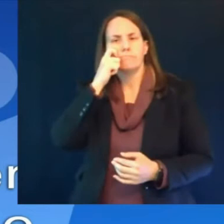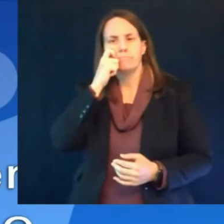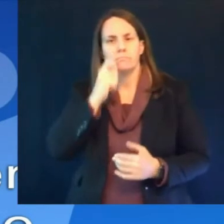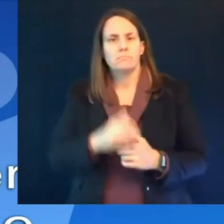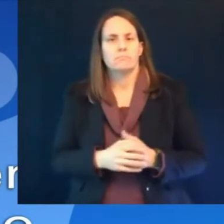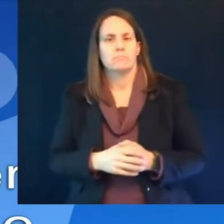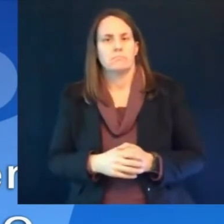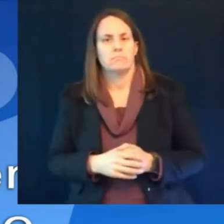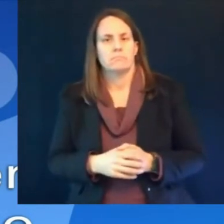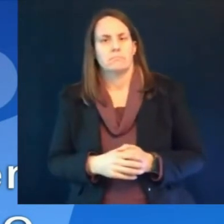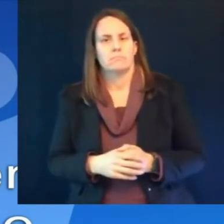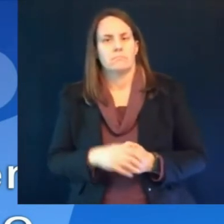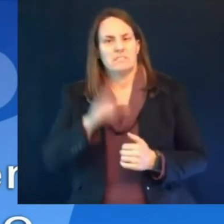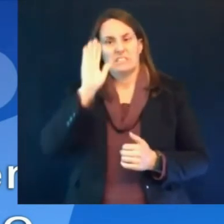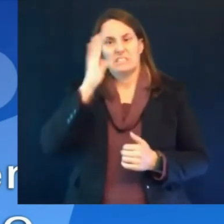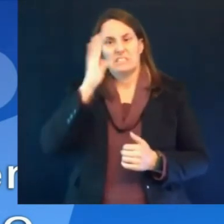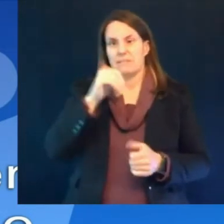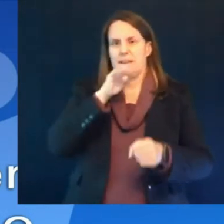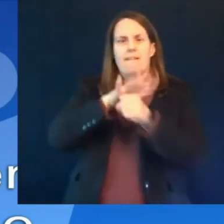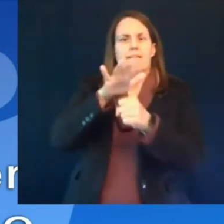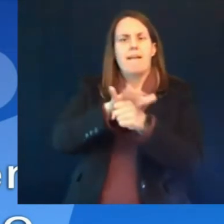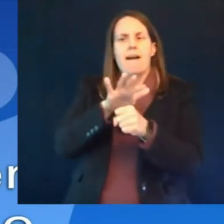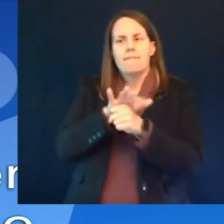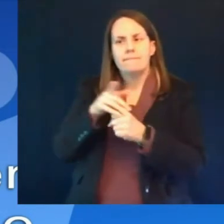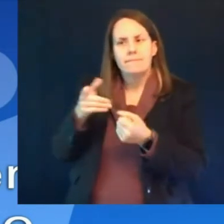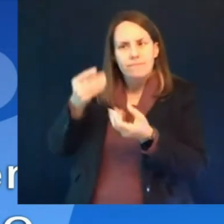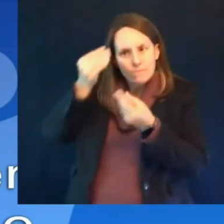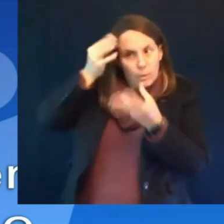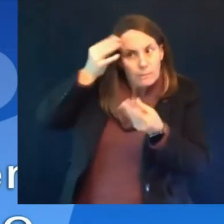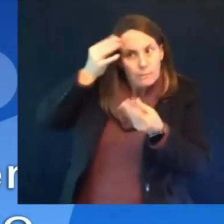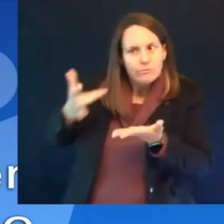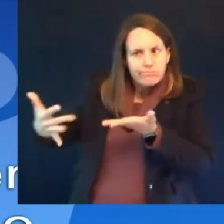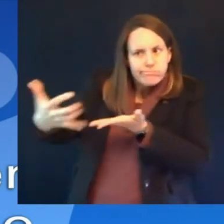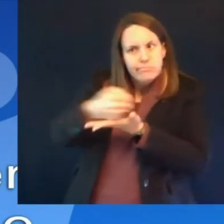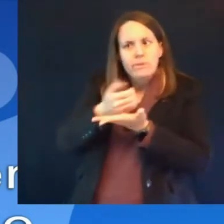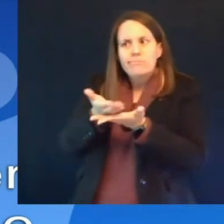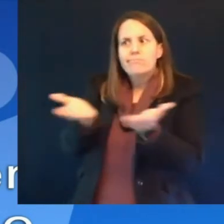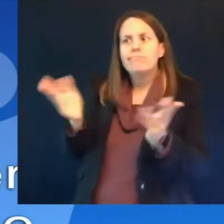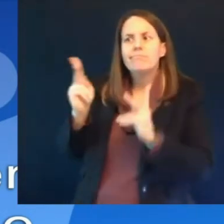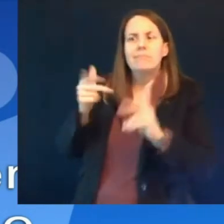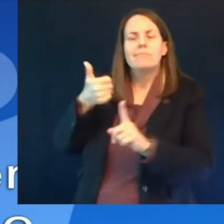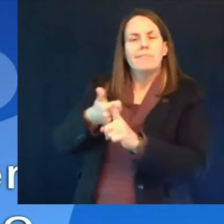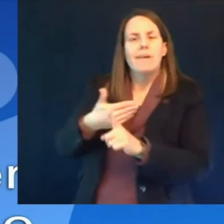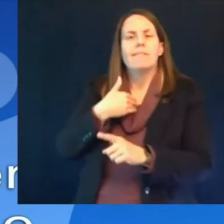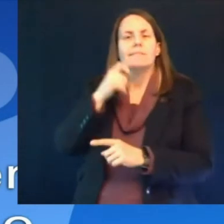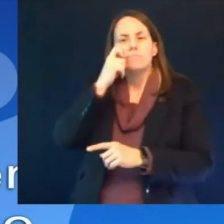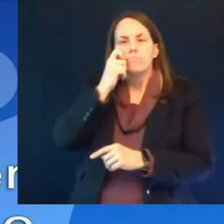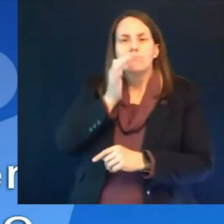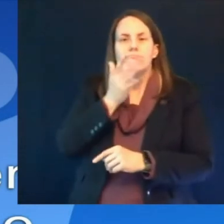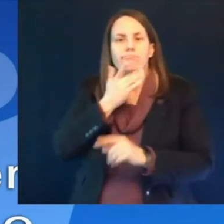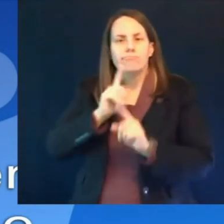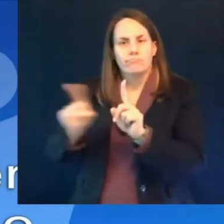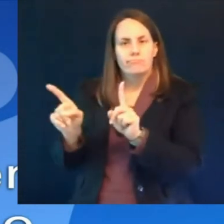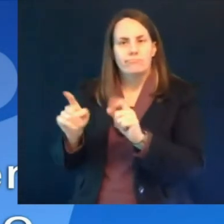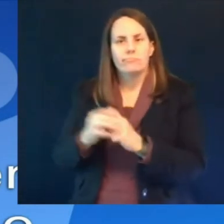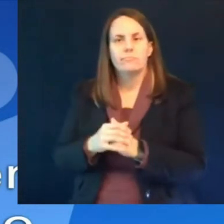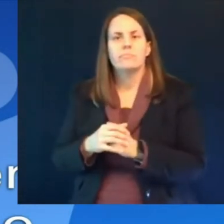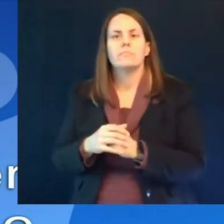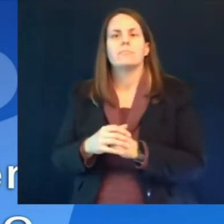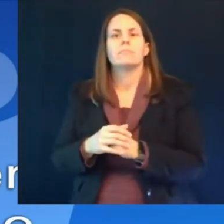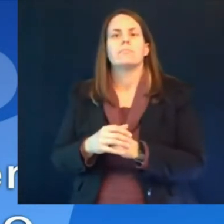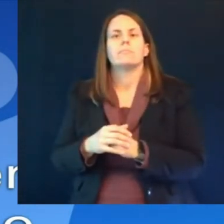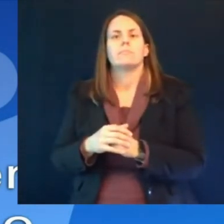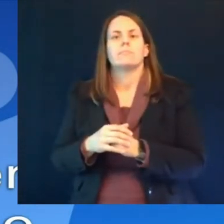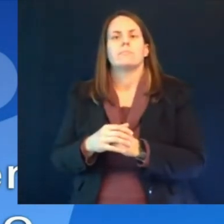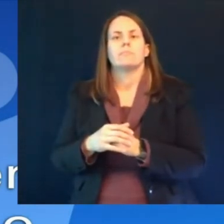state uh supposedly they've been working with some of you guys on this issue my question is whether or not some of these